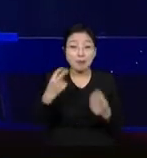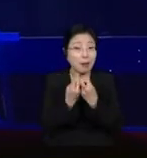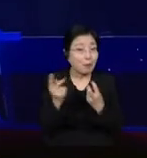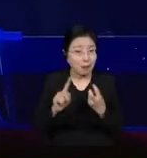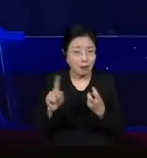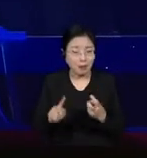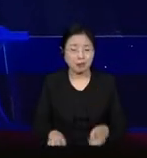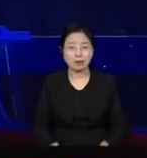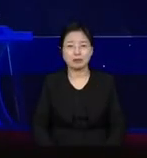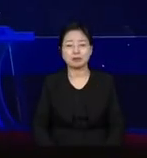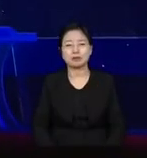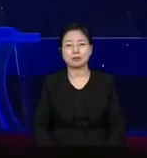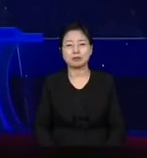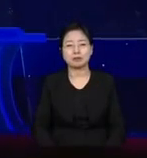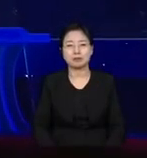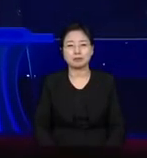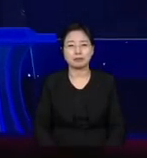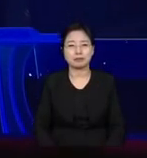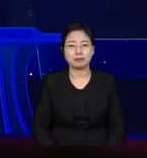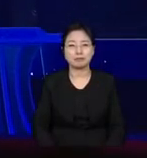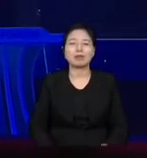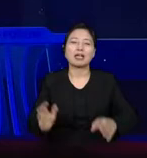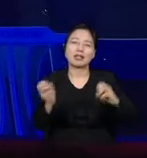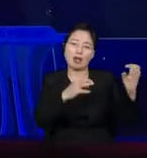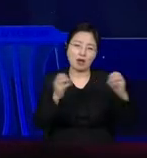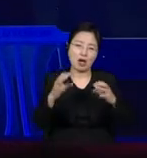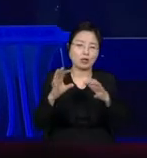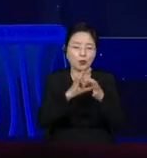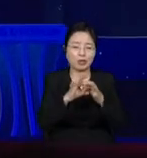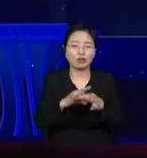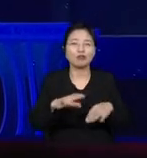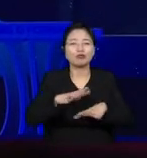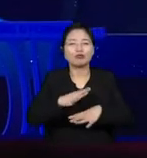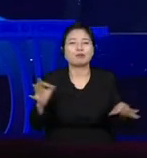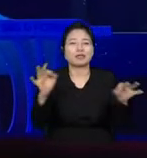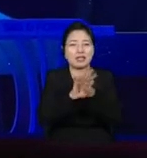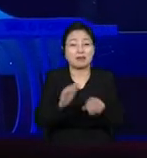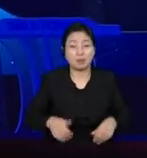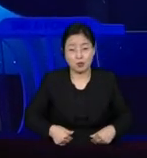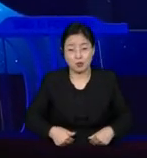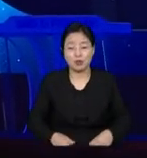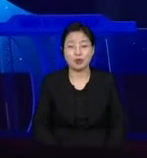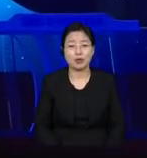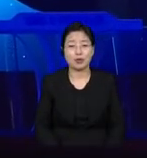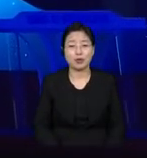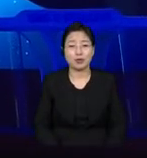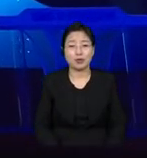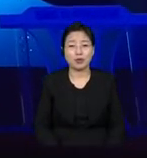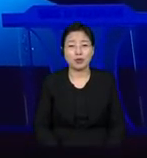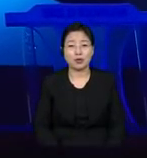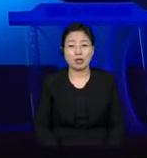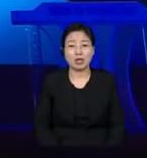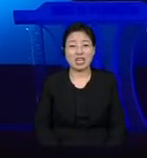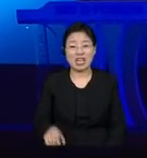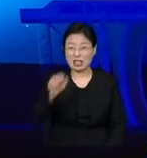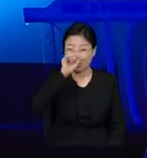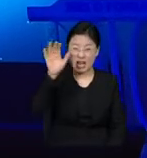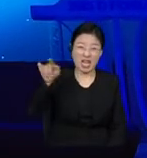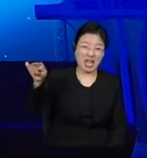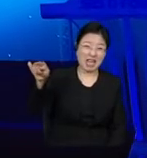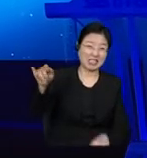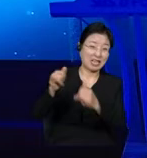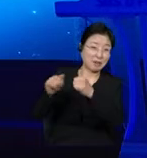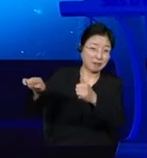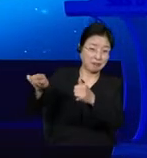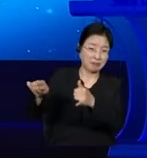dismantle fear through dialogue. Let's meet the people we think we don't like. Let us work to diffuse the polarizing